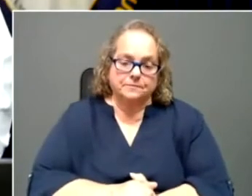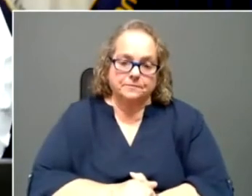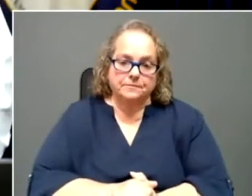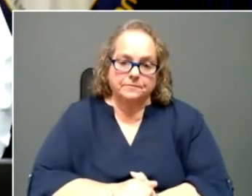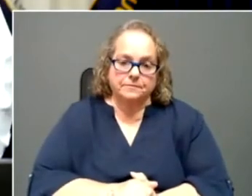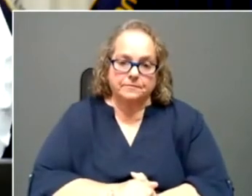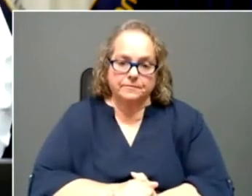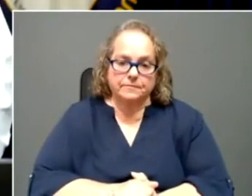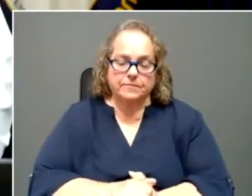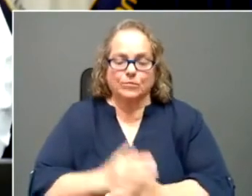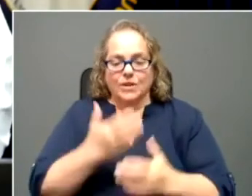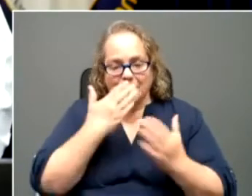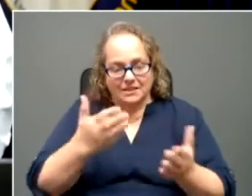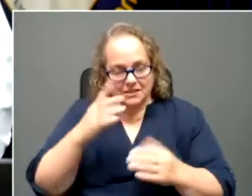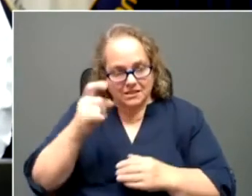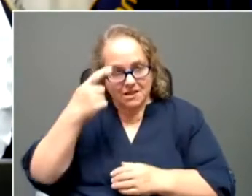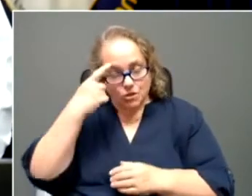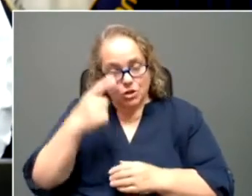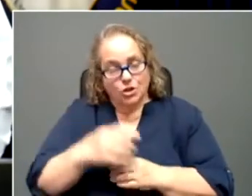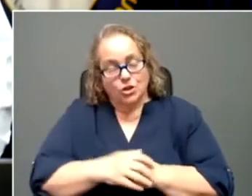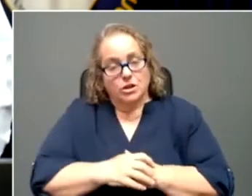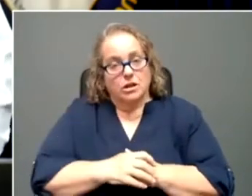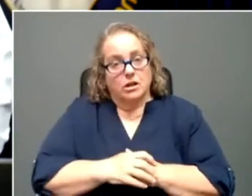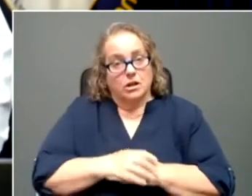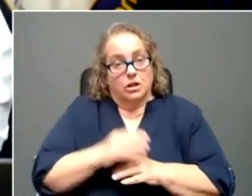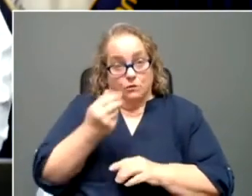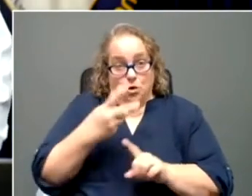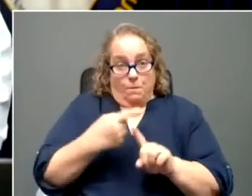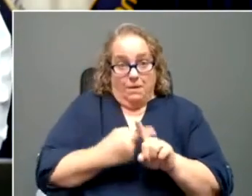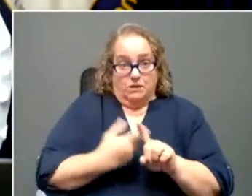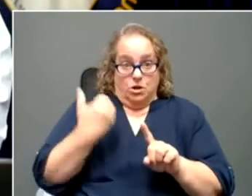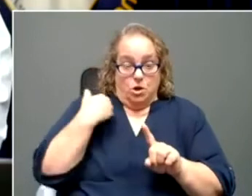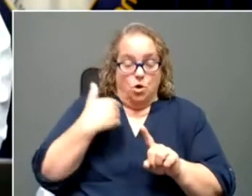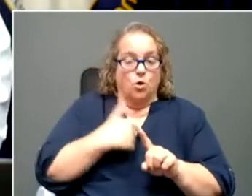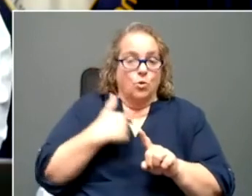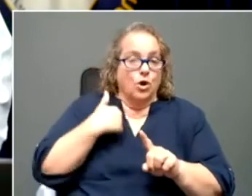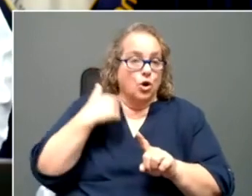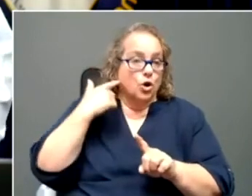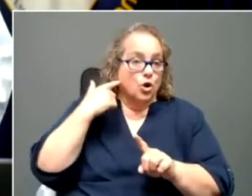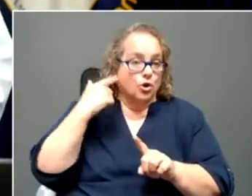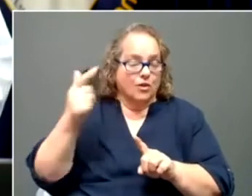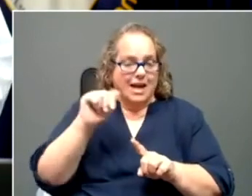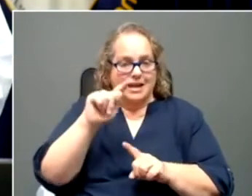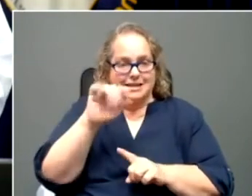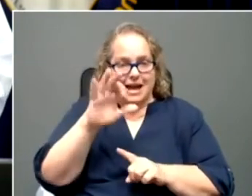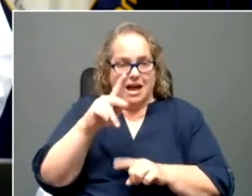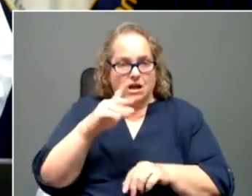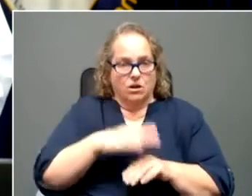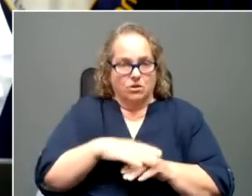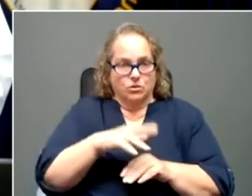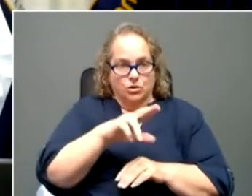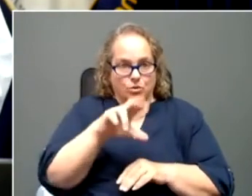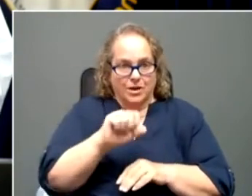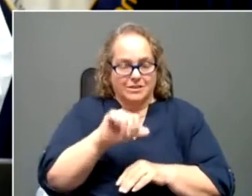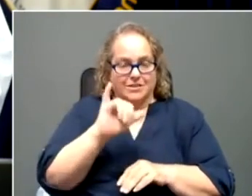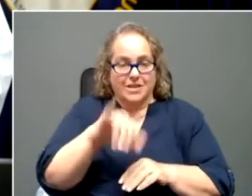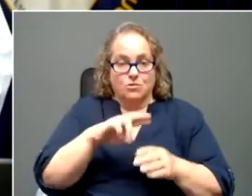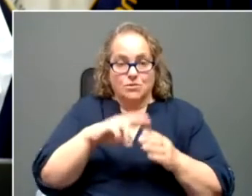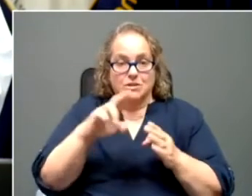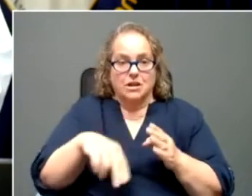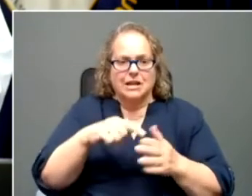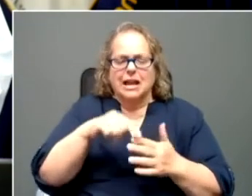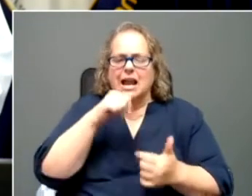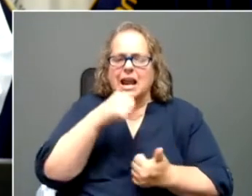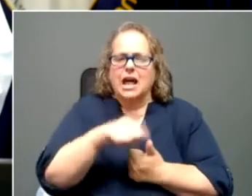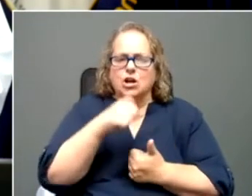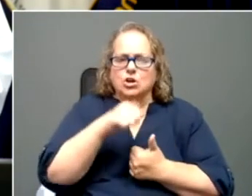Thanks, governor. Um, a few months ago, we heard that there was an attack on the US system that resulted in, like, the letters being sent out